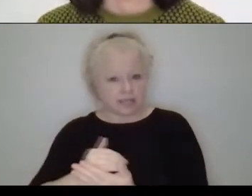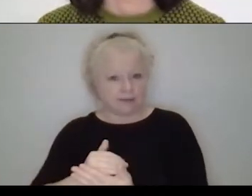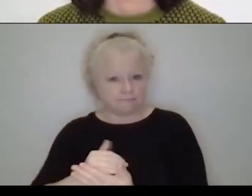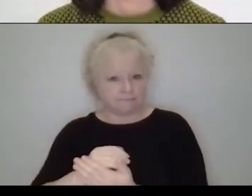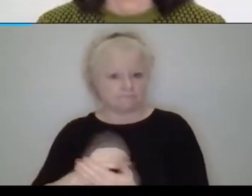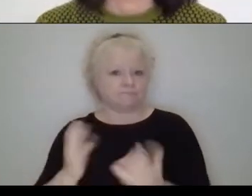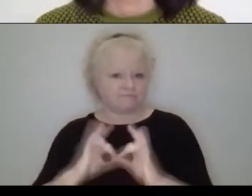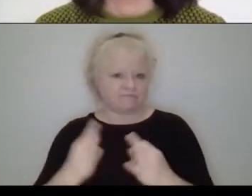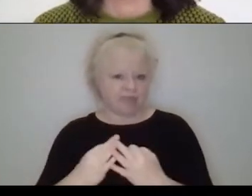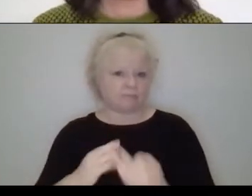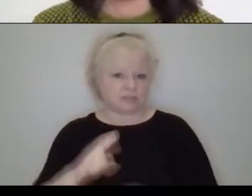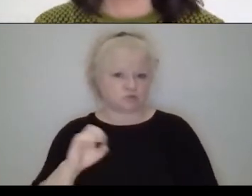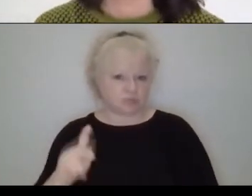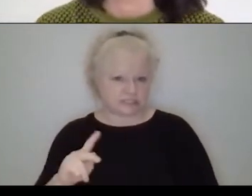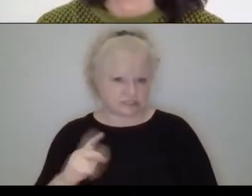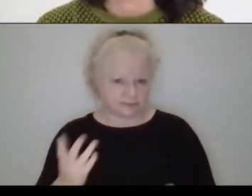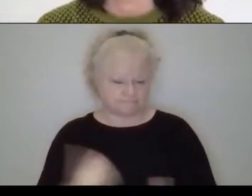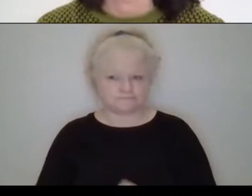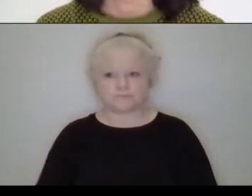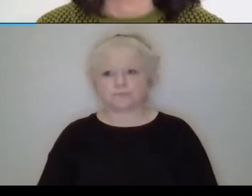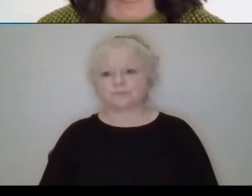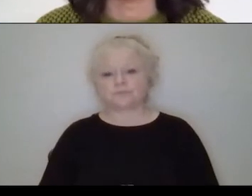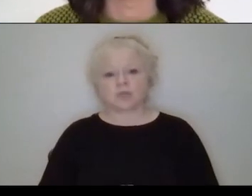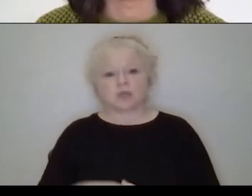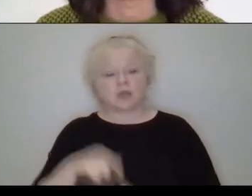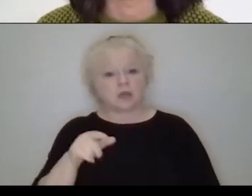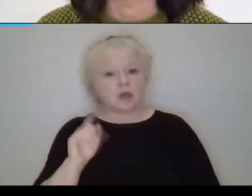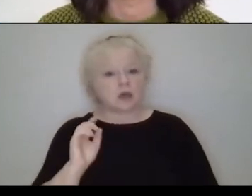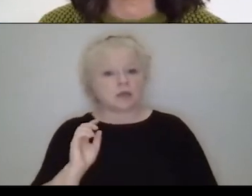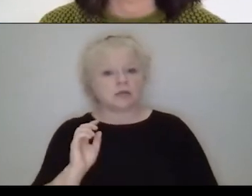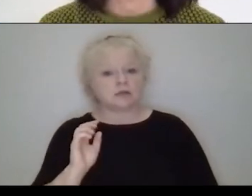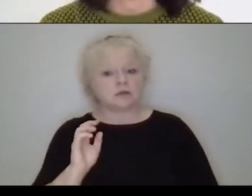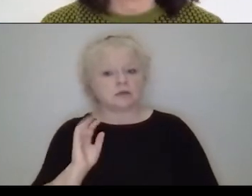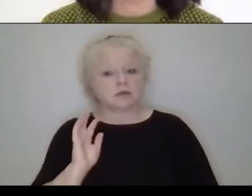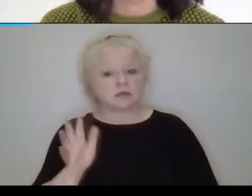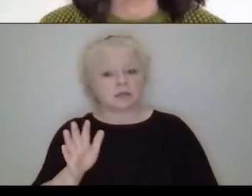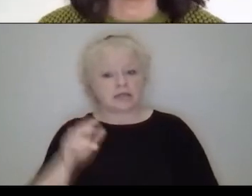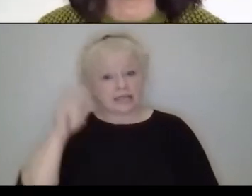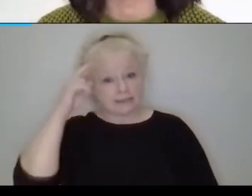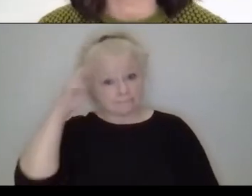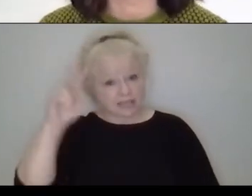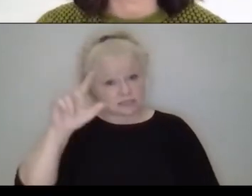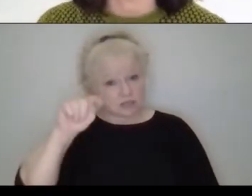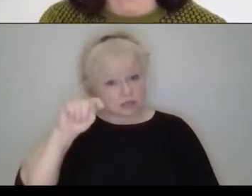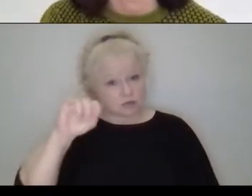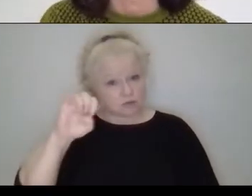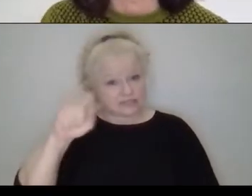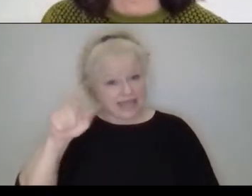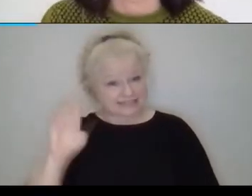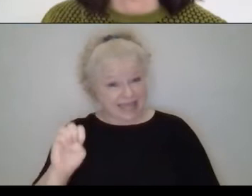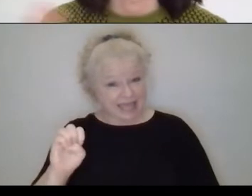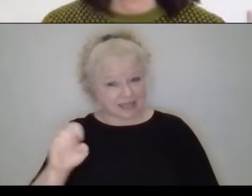And soon I discovered that during that time in Mexican textile industry, there was not time,